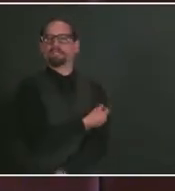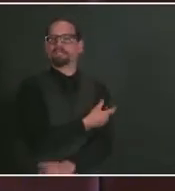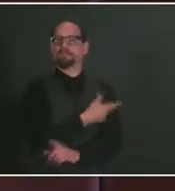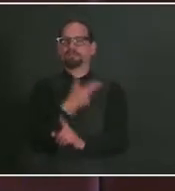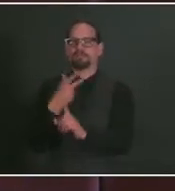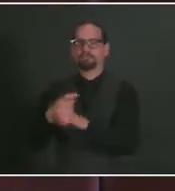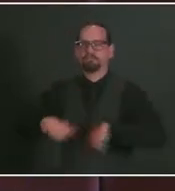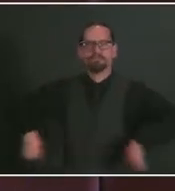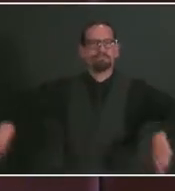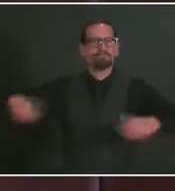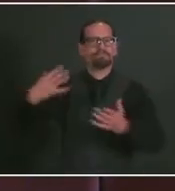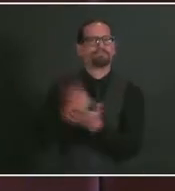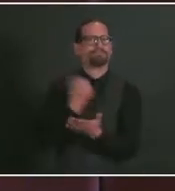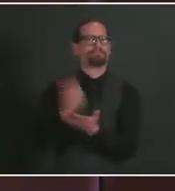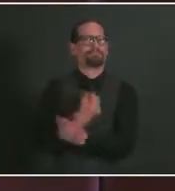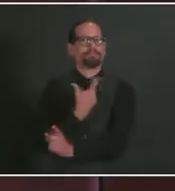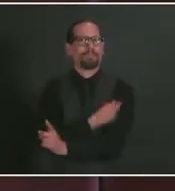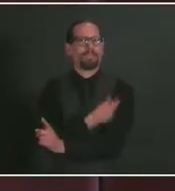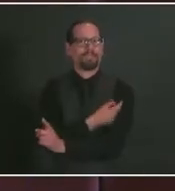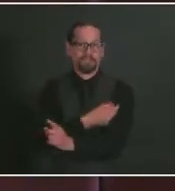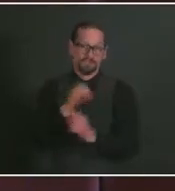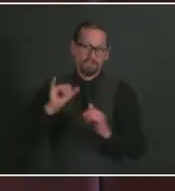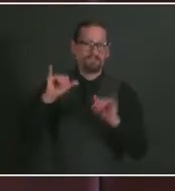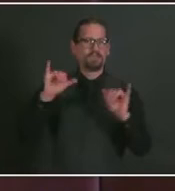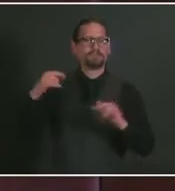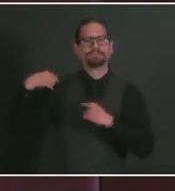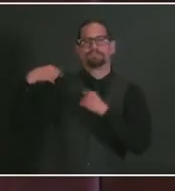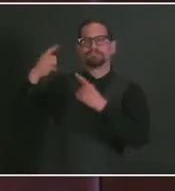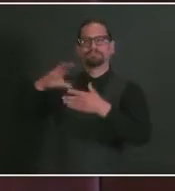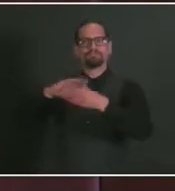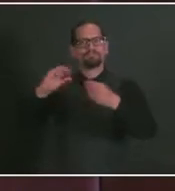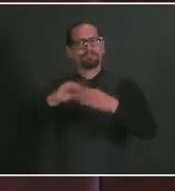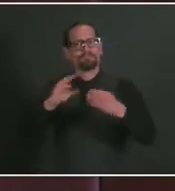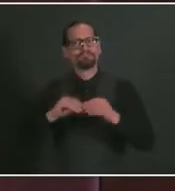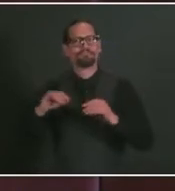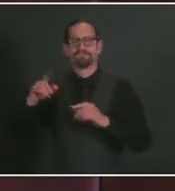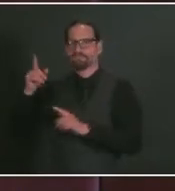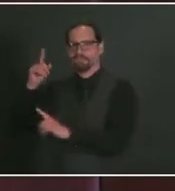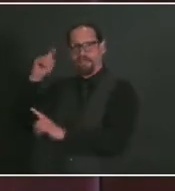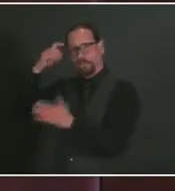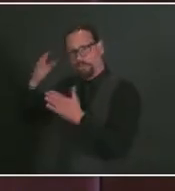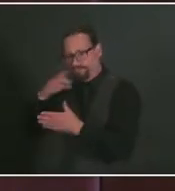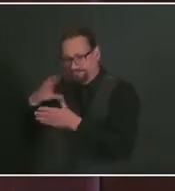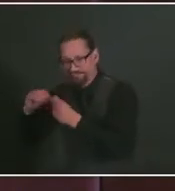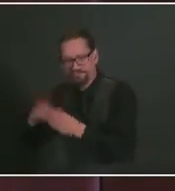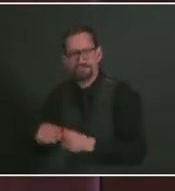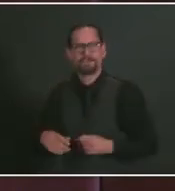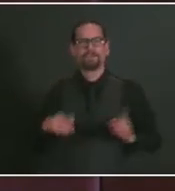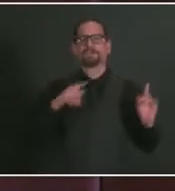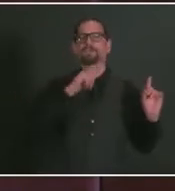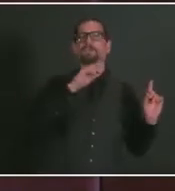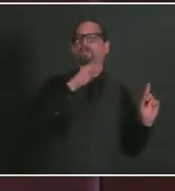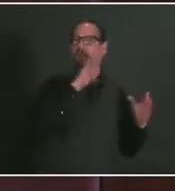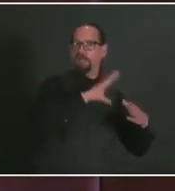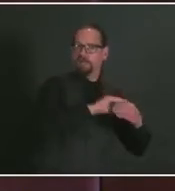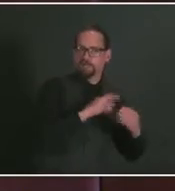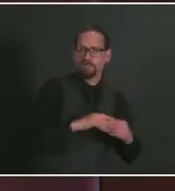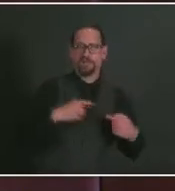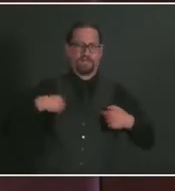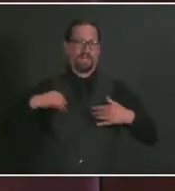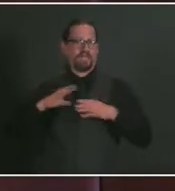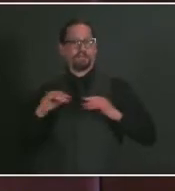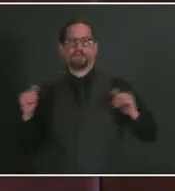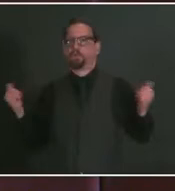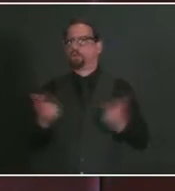But, again, these vaccines are highly effective, and they are safe. You can see evidence of this in every population that we have